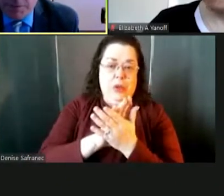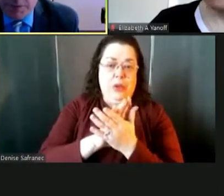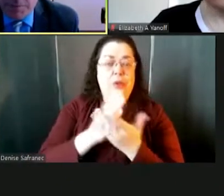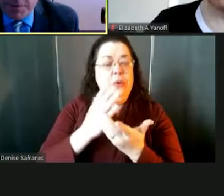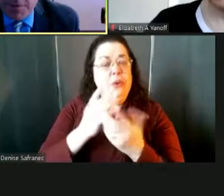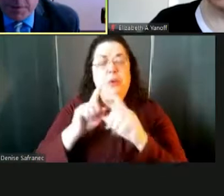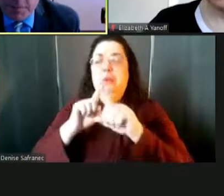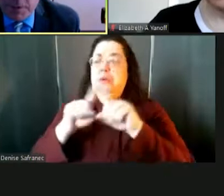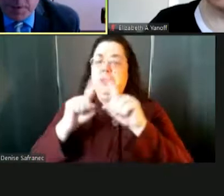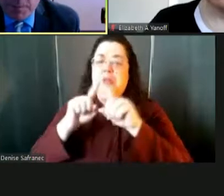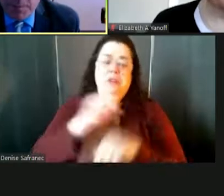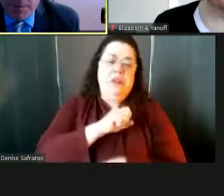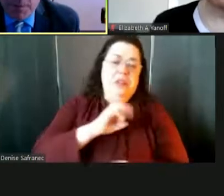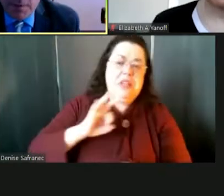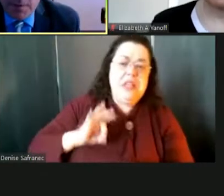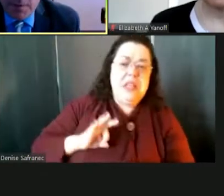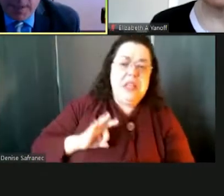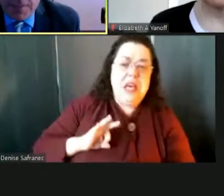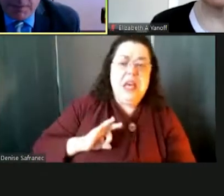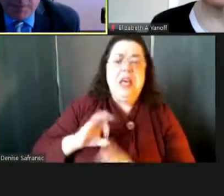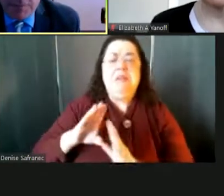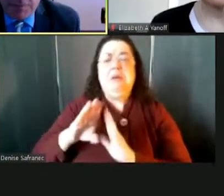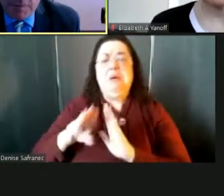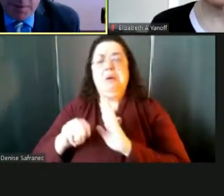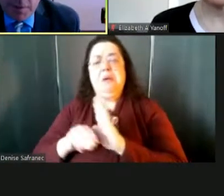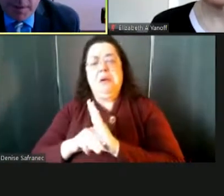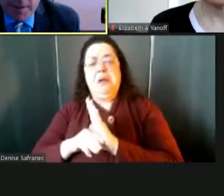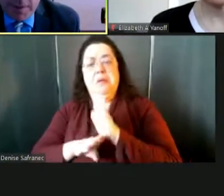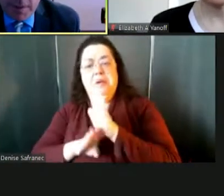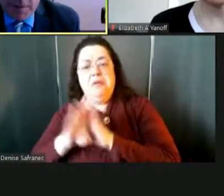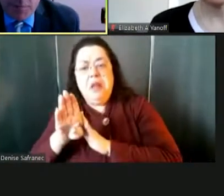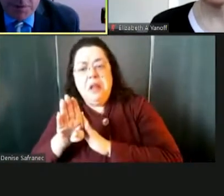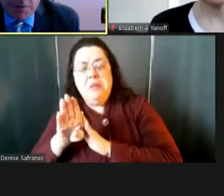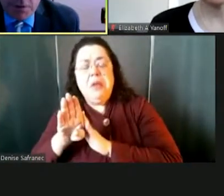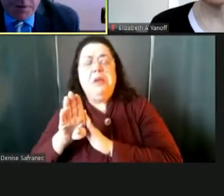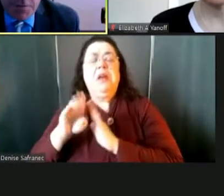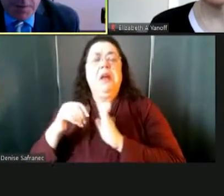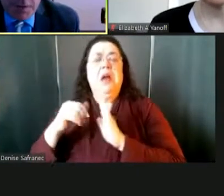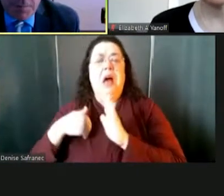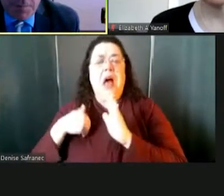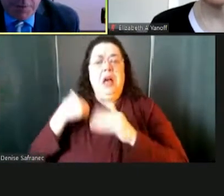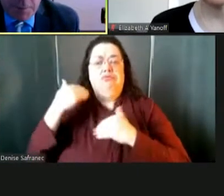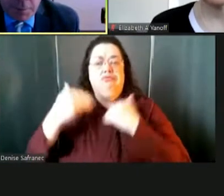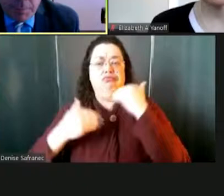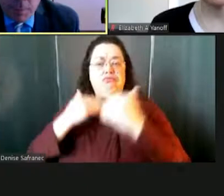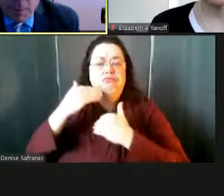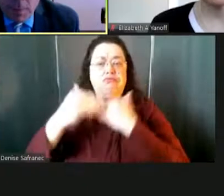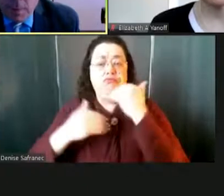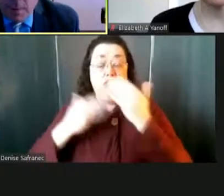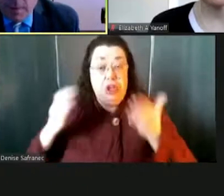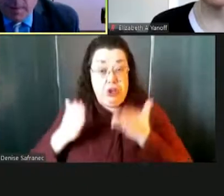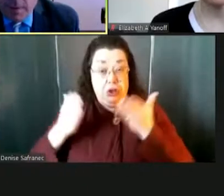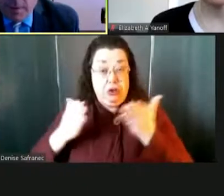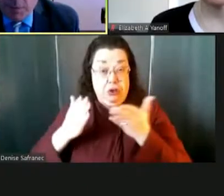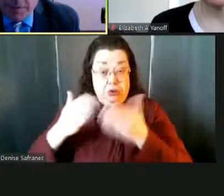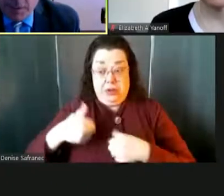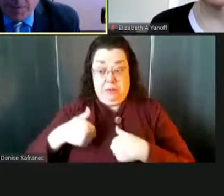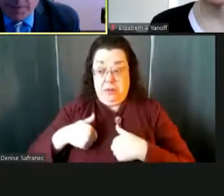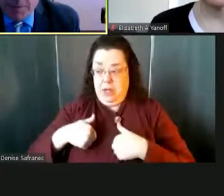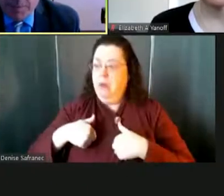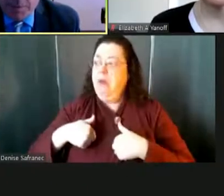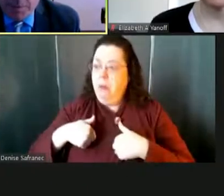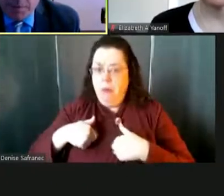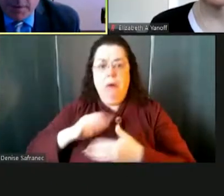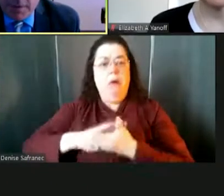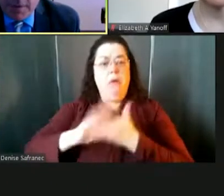development experiences, I became a staff and curriculum developer and then was encouraged to become a principal. I was an